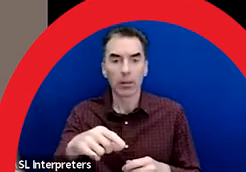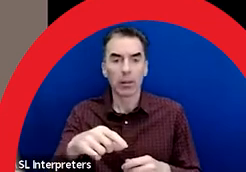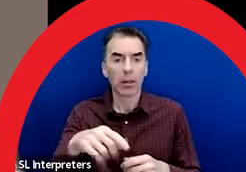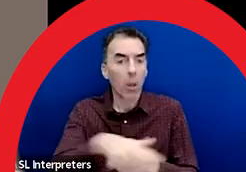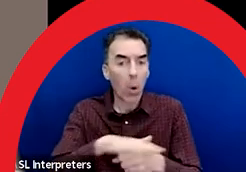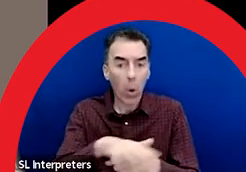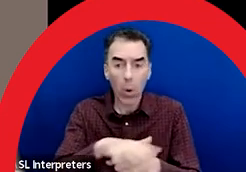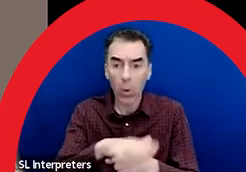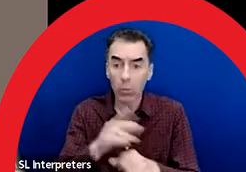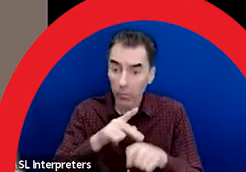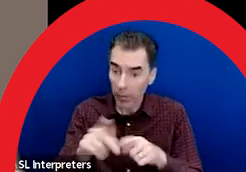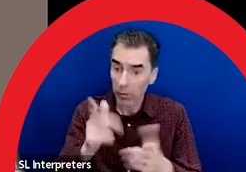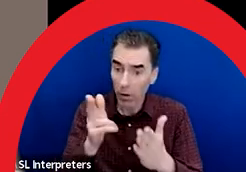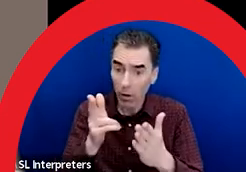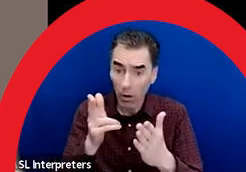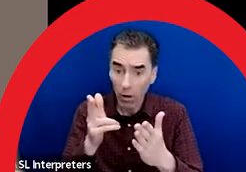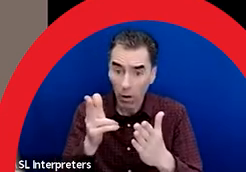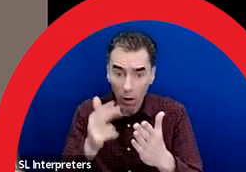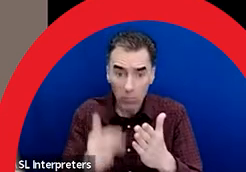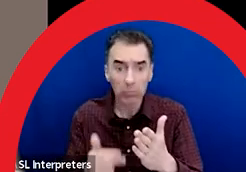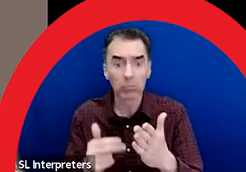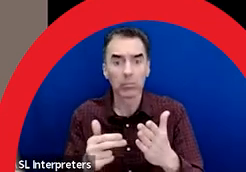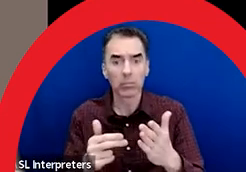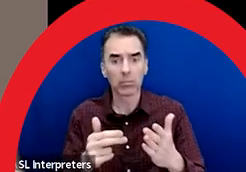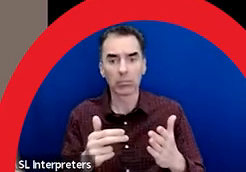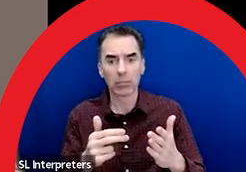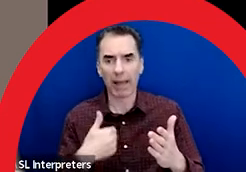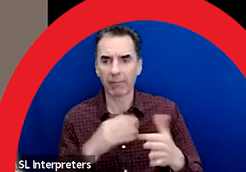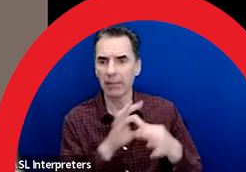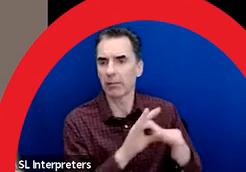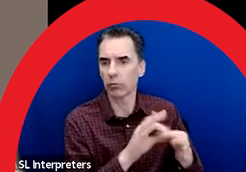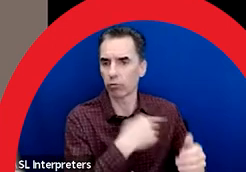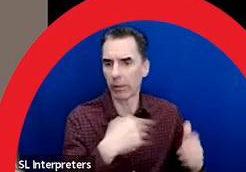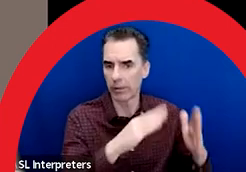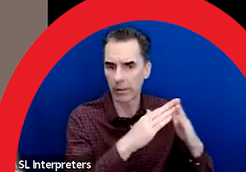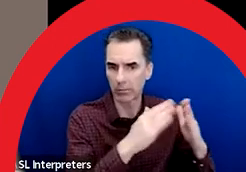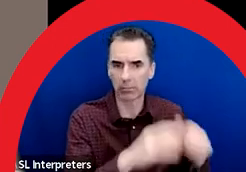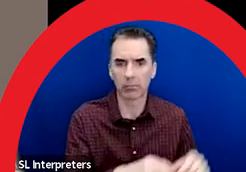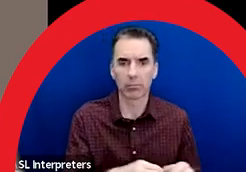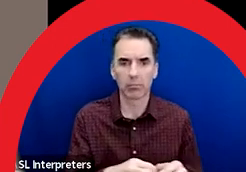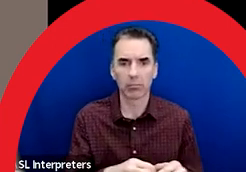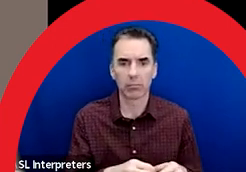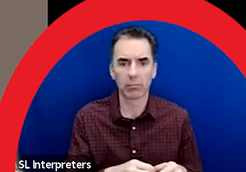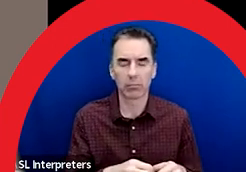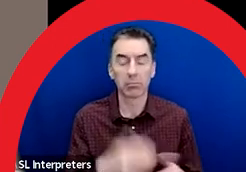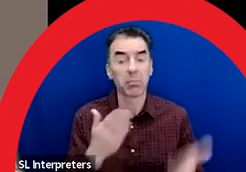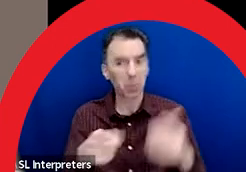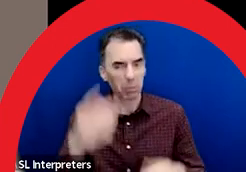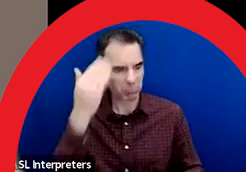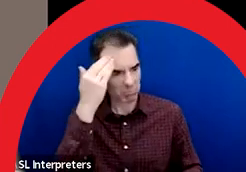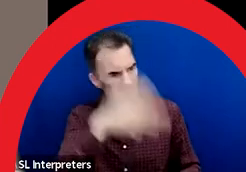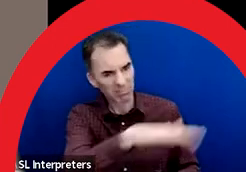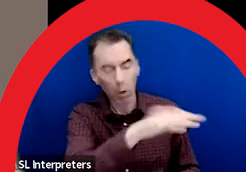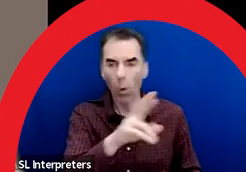describe to us what you feel are your connections. Be they cultural, because you know the area, because you've grown up